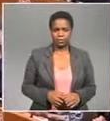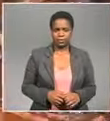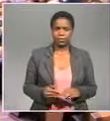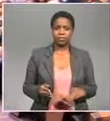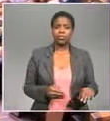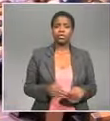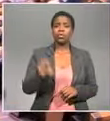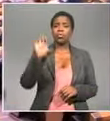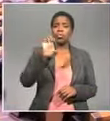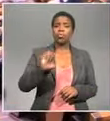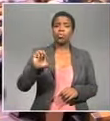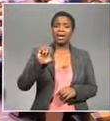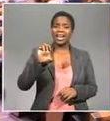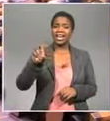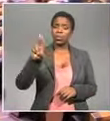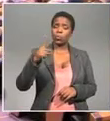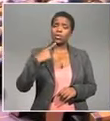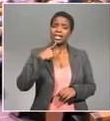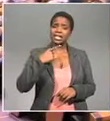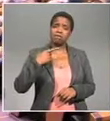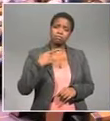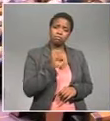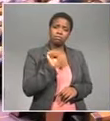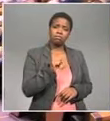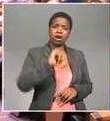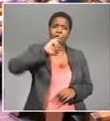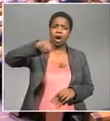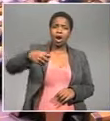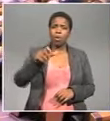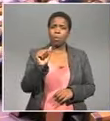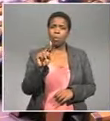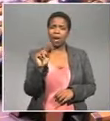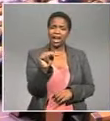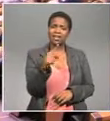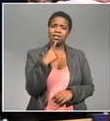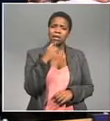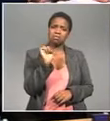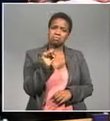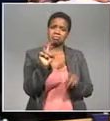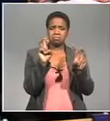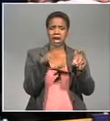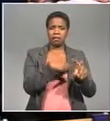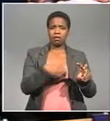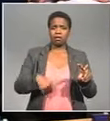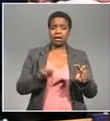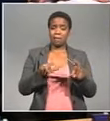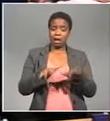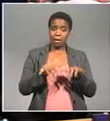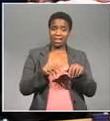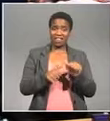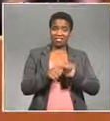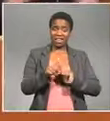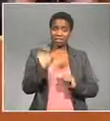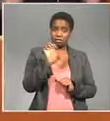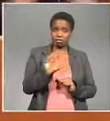The European Union Parliament Has recognised Juan Guaido As Venezuela's interim president The parliament is the first European